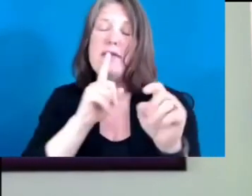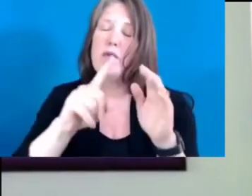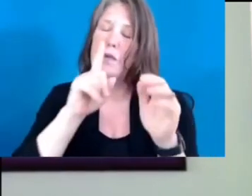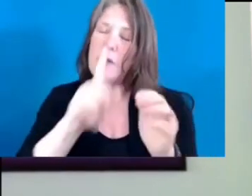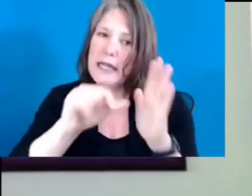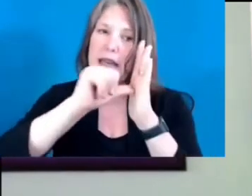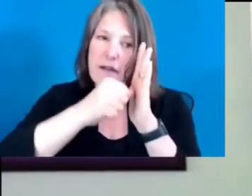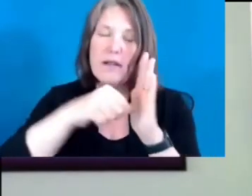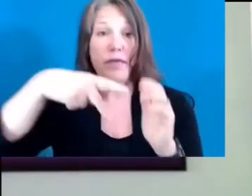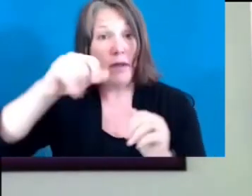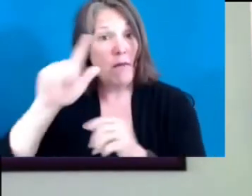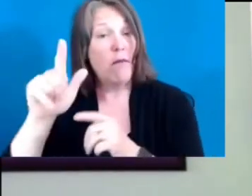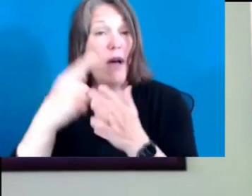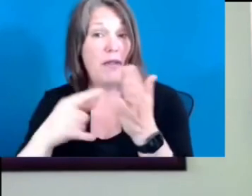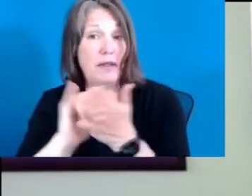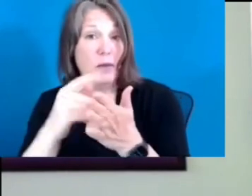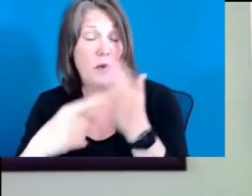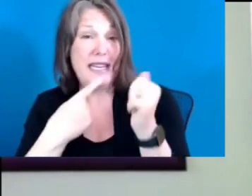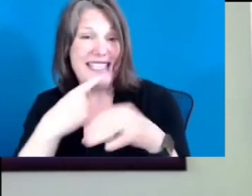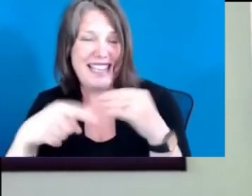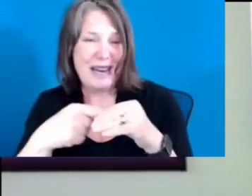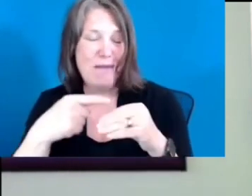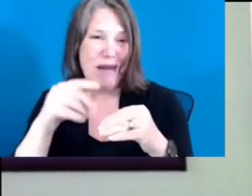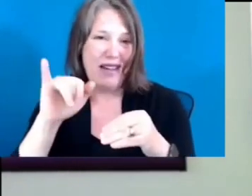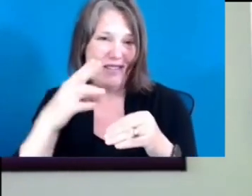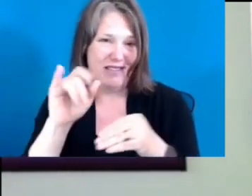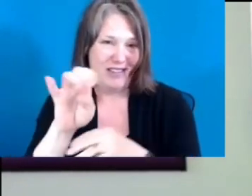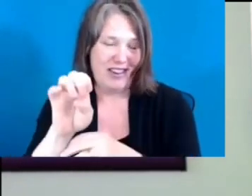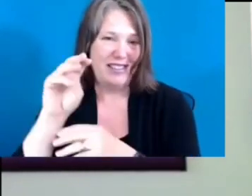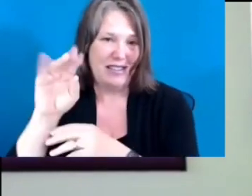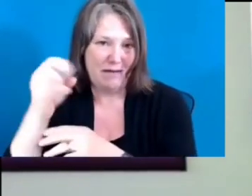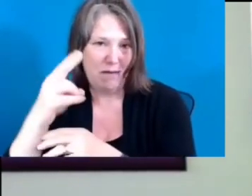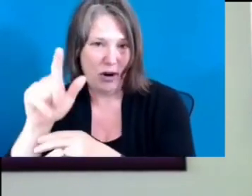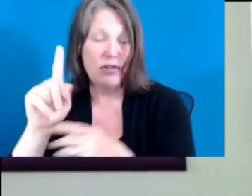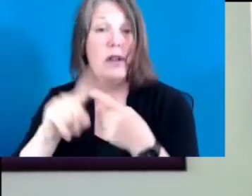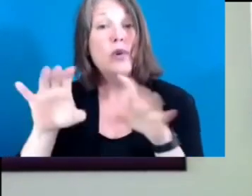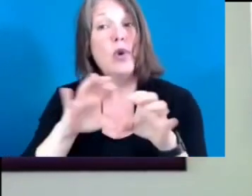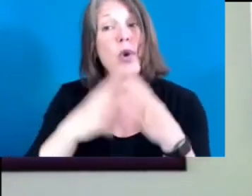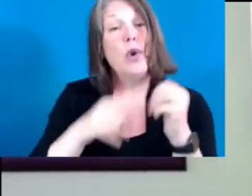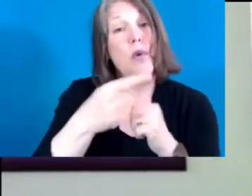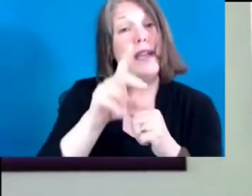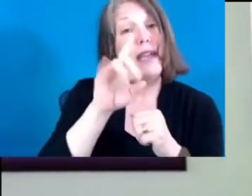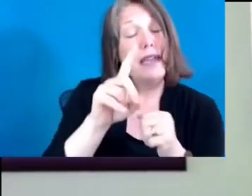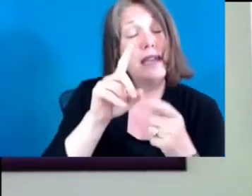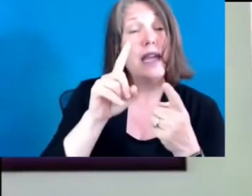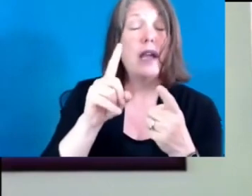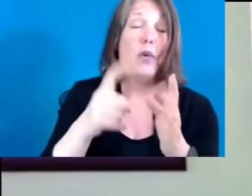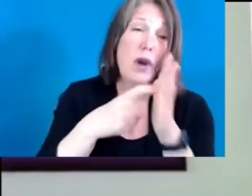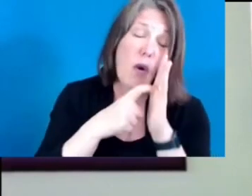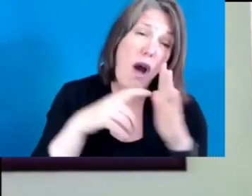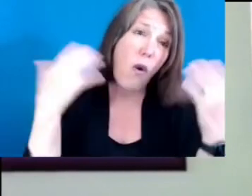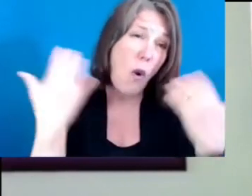Marshall. To do what he did required an heroic imagination. He grew up in a ruthlessly